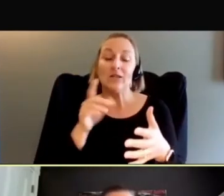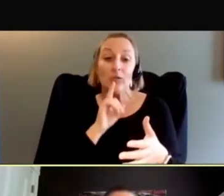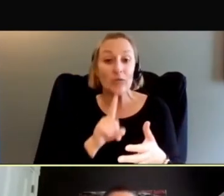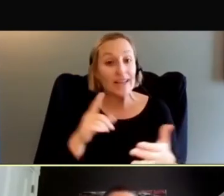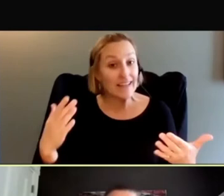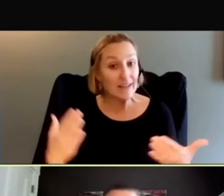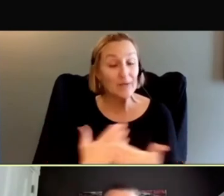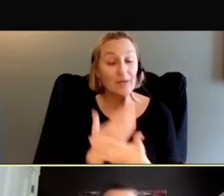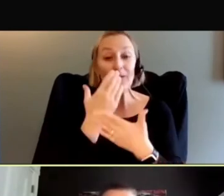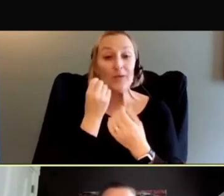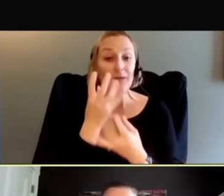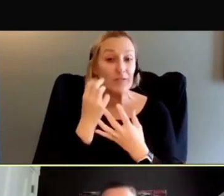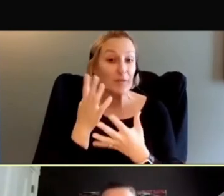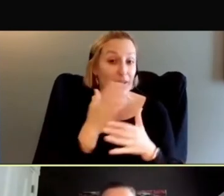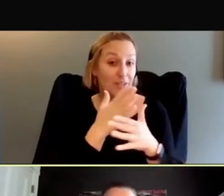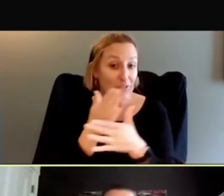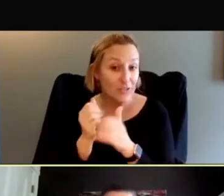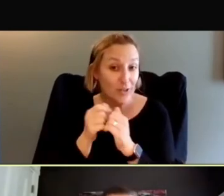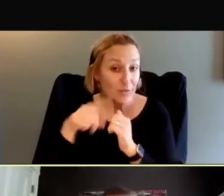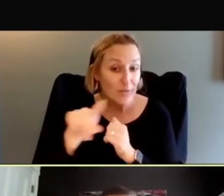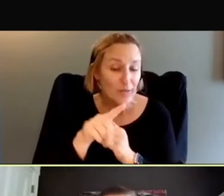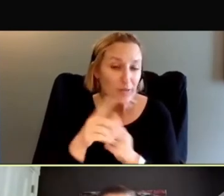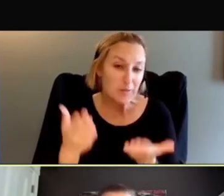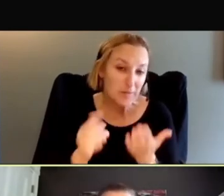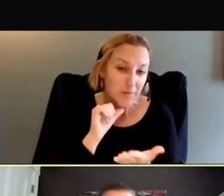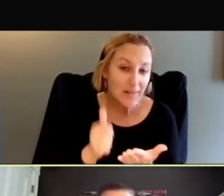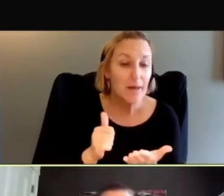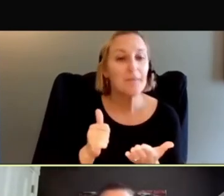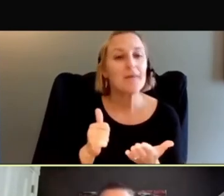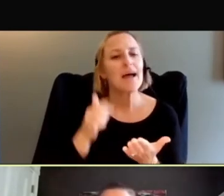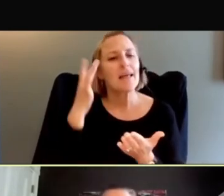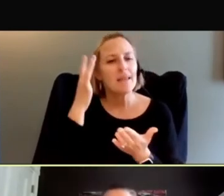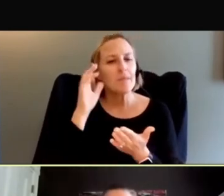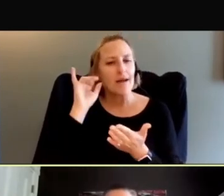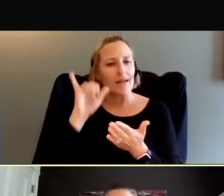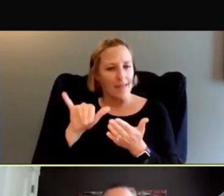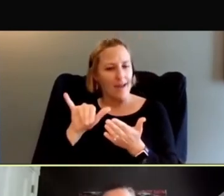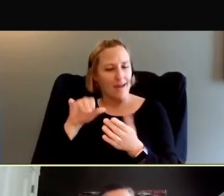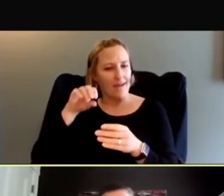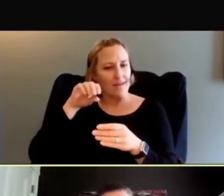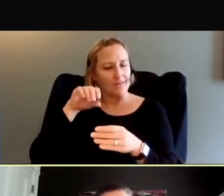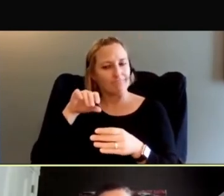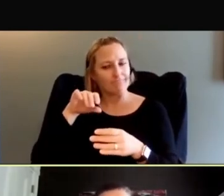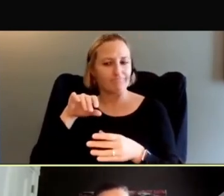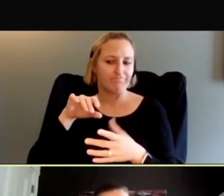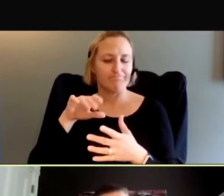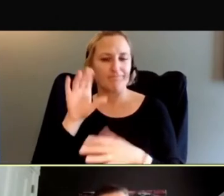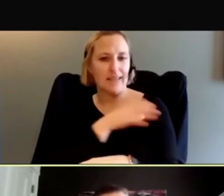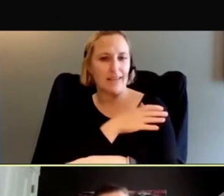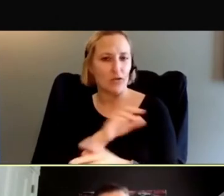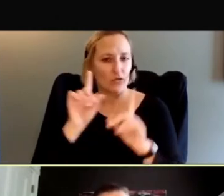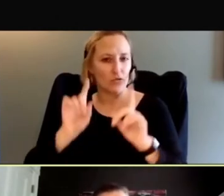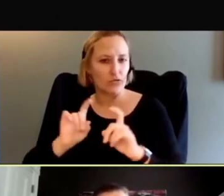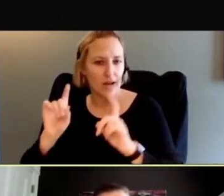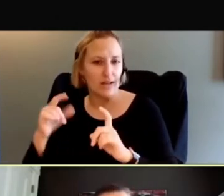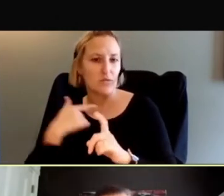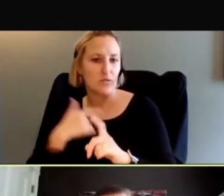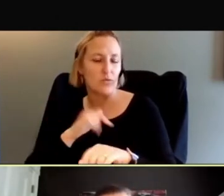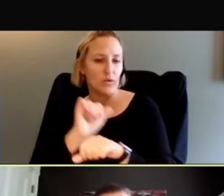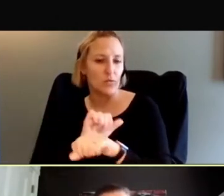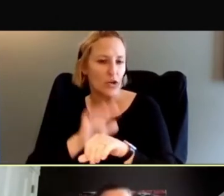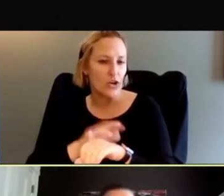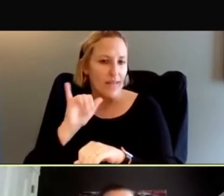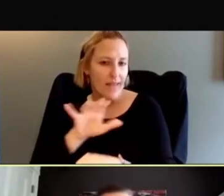information here, except just thinking about it in the context of clinical trials. Like when we worked on this health literacy and clinical research